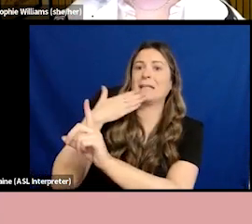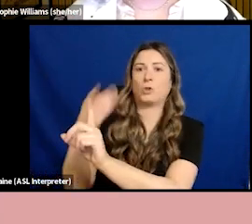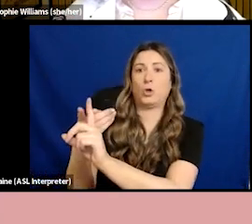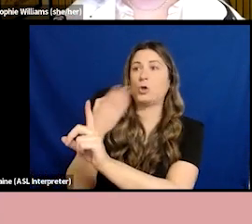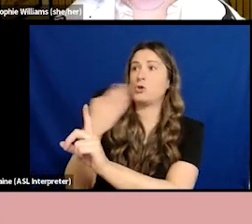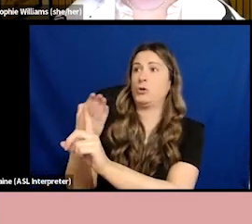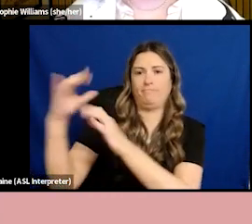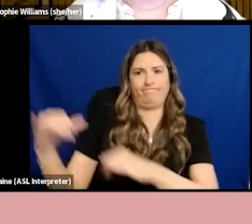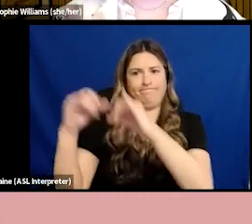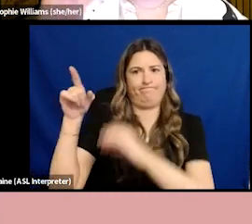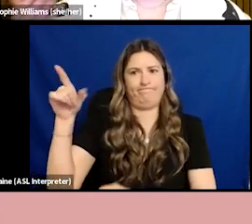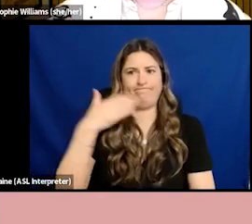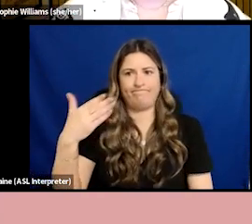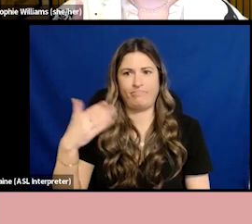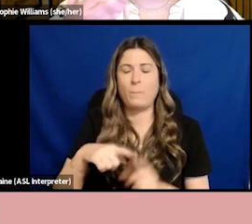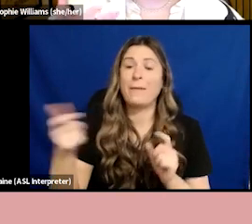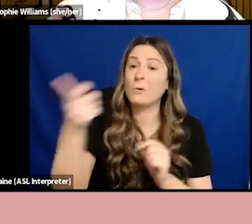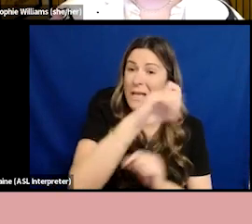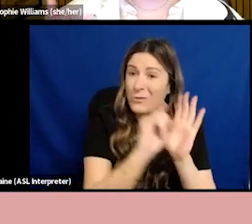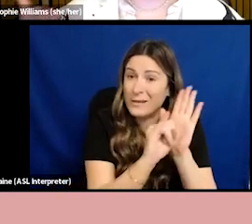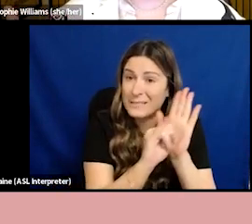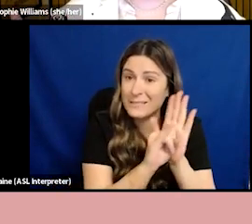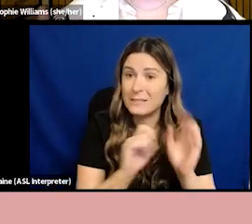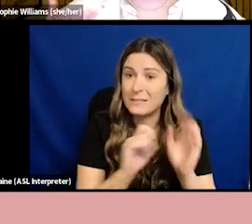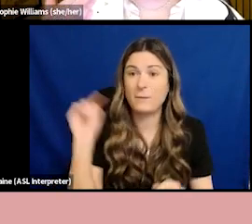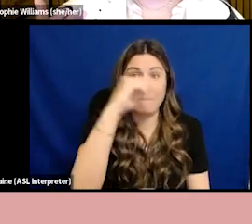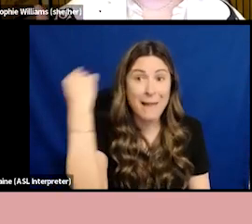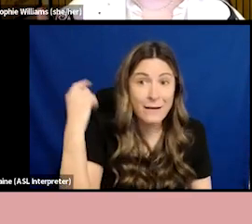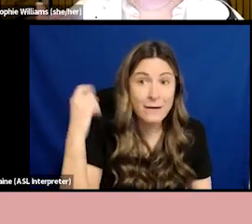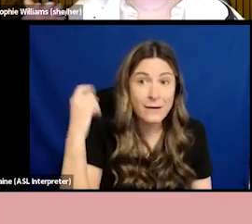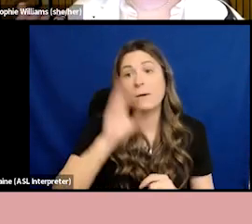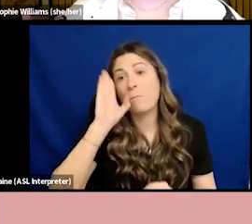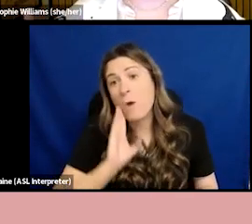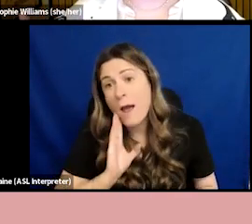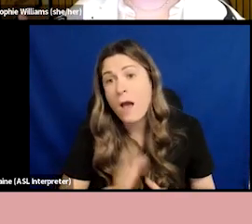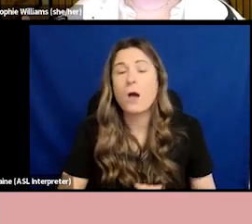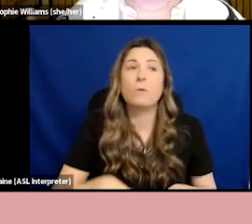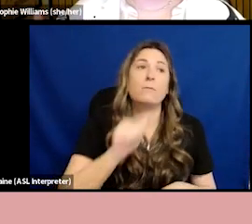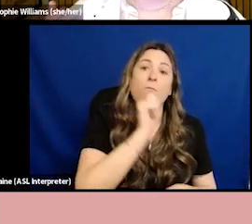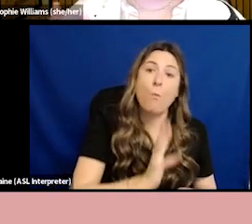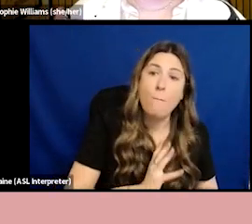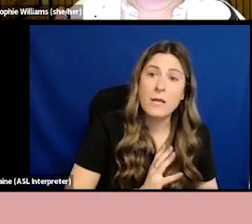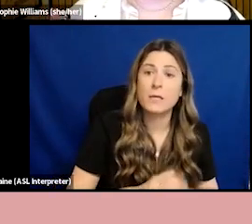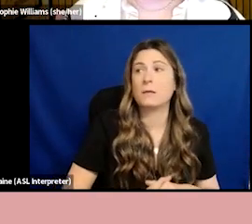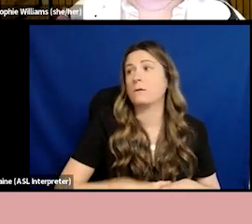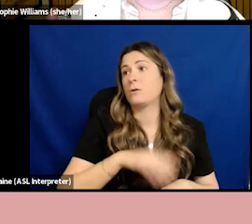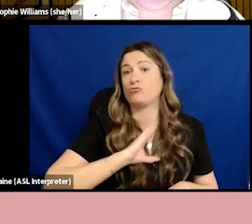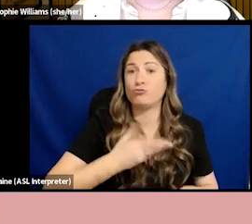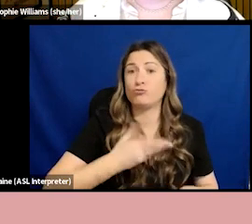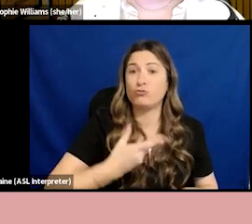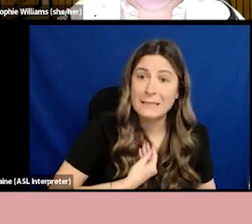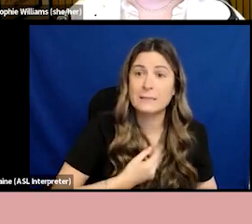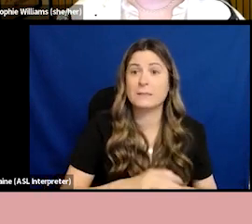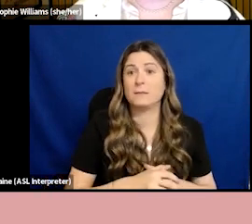there are other identities like blackness, brownness, woman-ness, transness, queerness, and they've been seen as